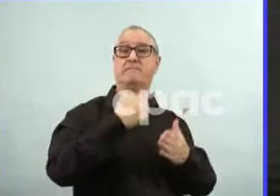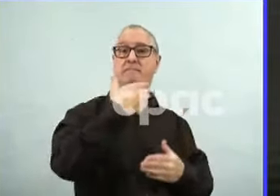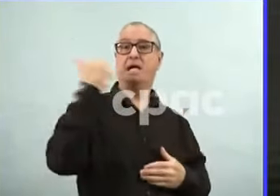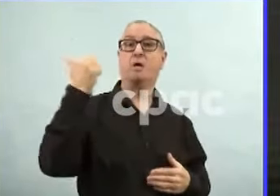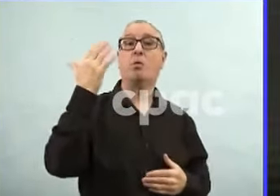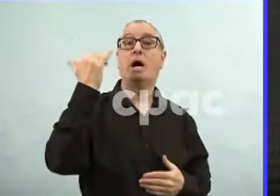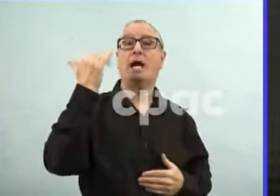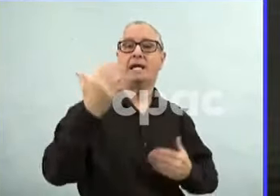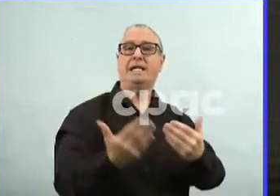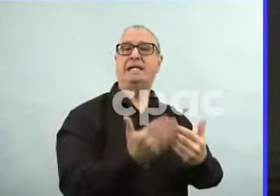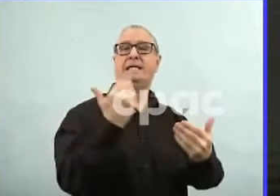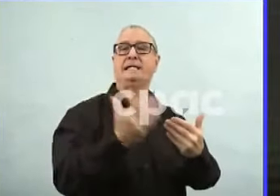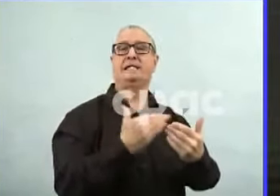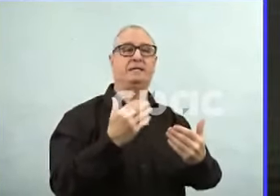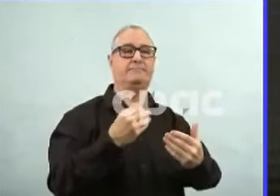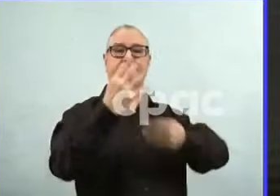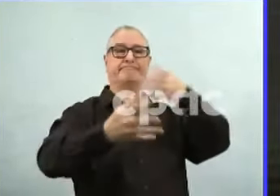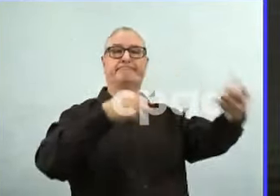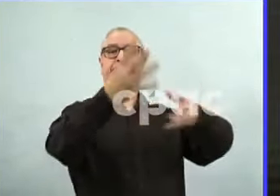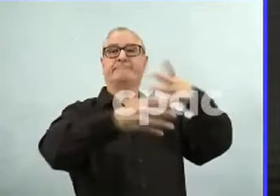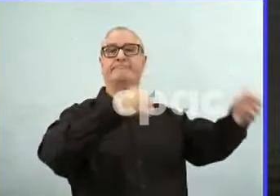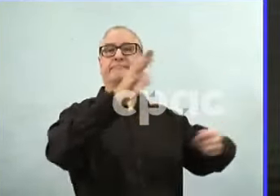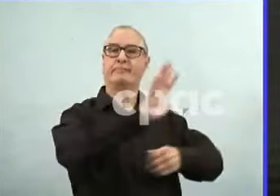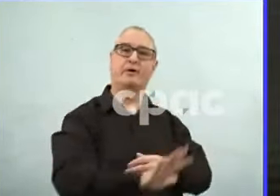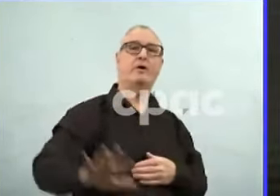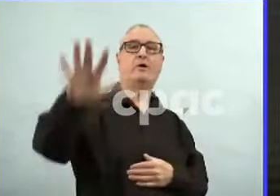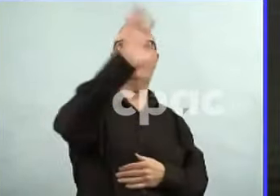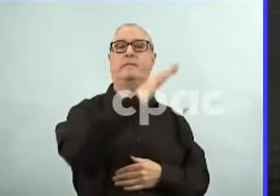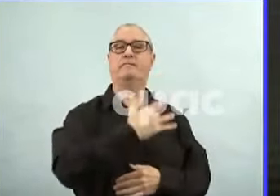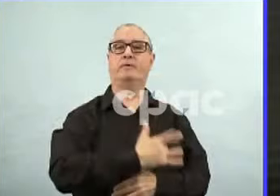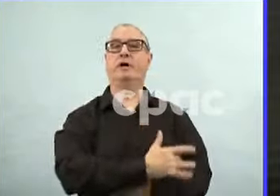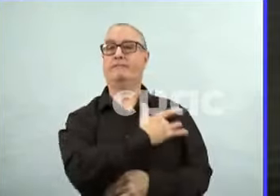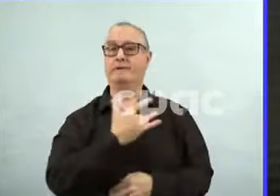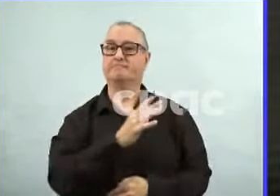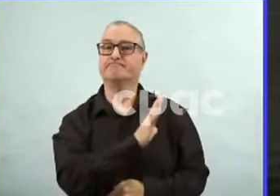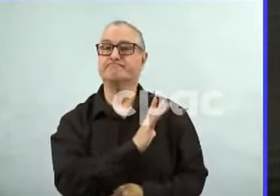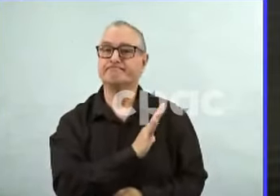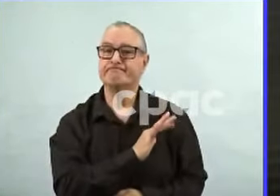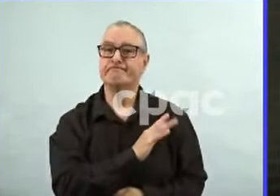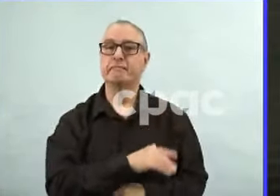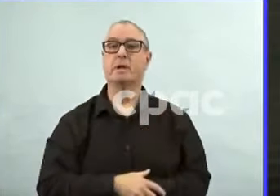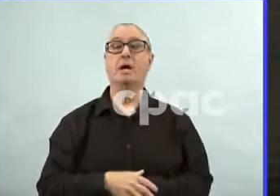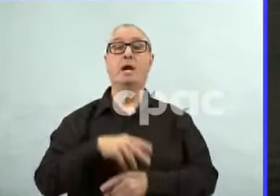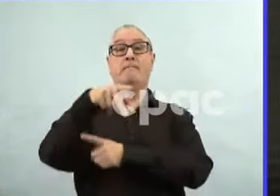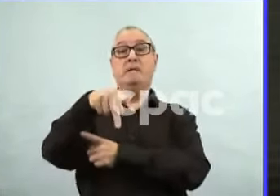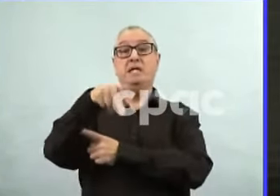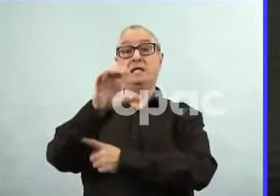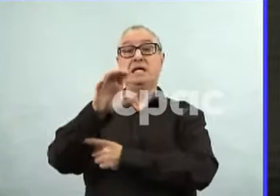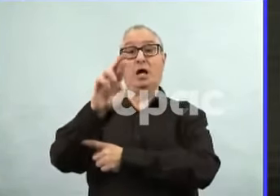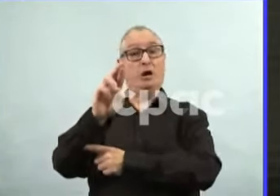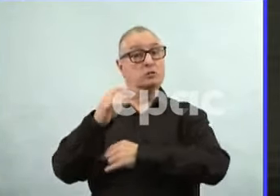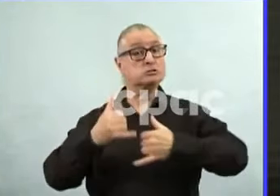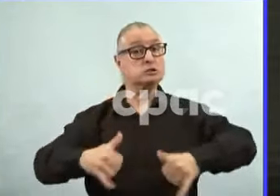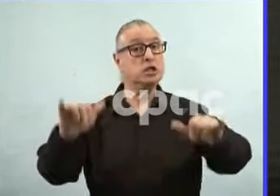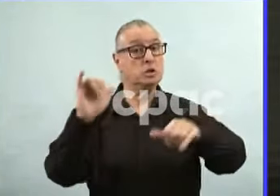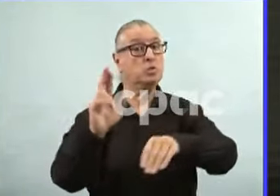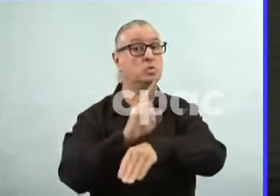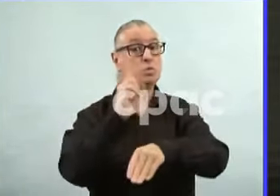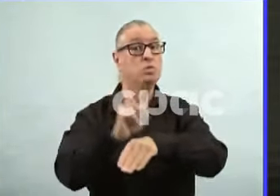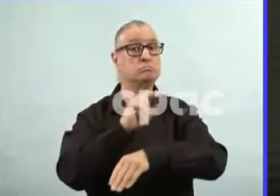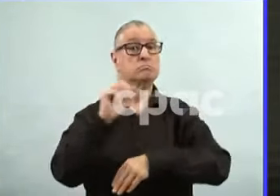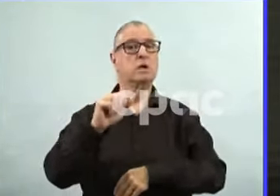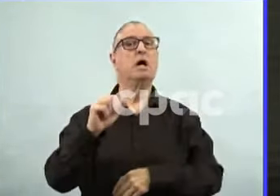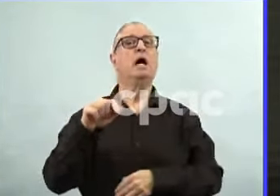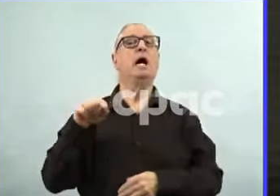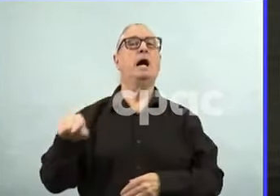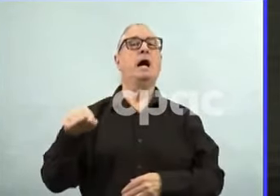in all areas of Manitoba as well. And so, PCR has a tool. We continue to use PCR with the parameters that we set for it because